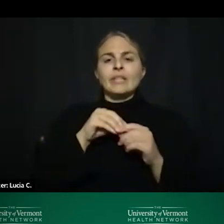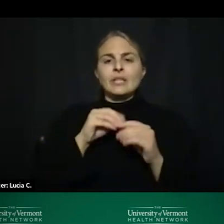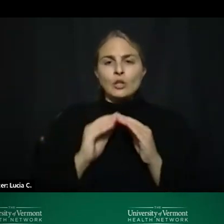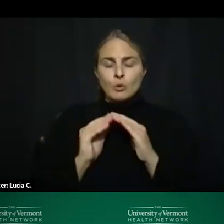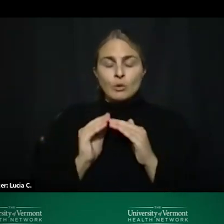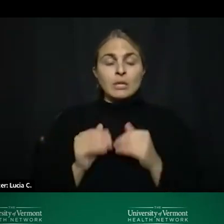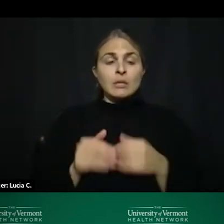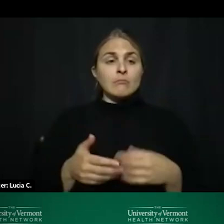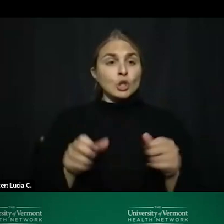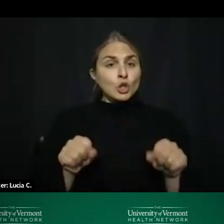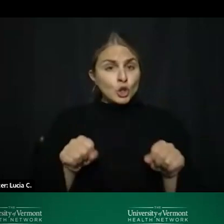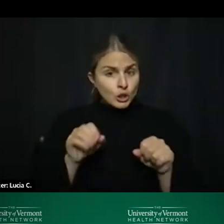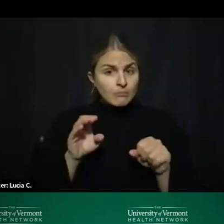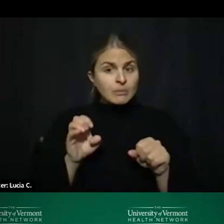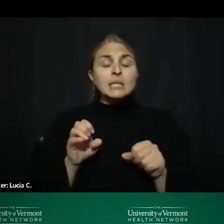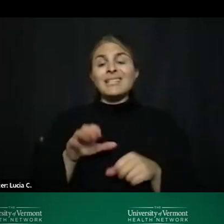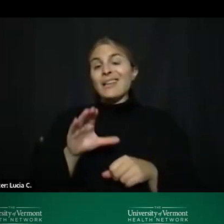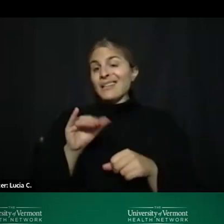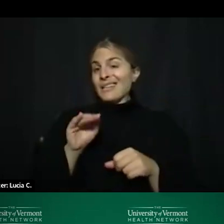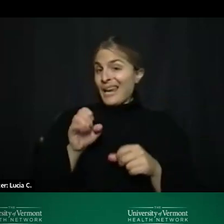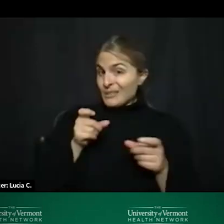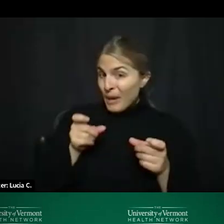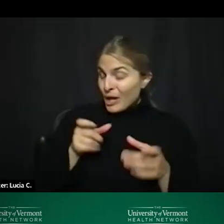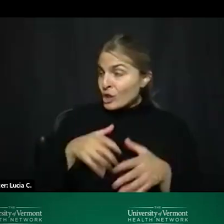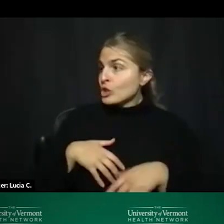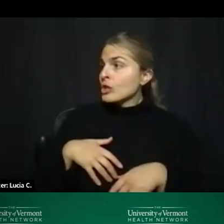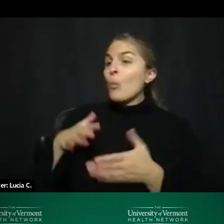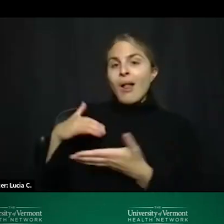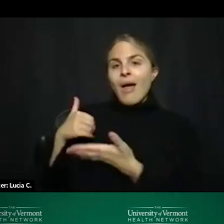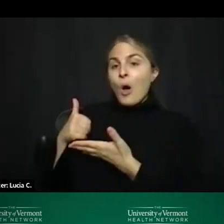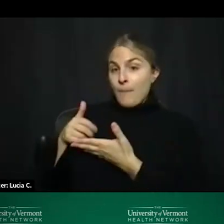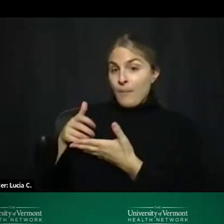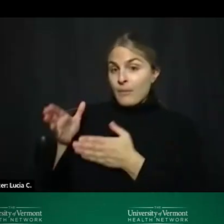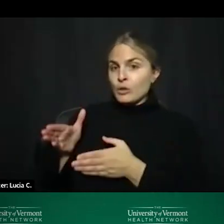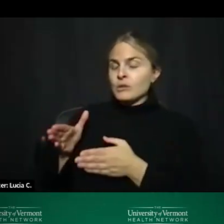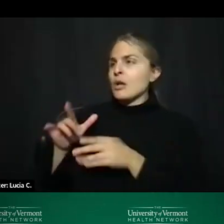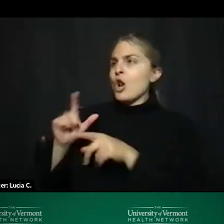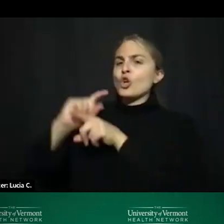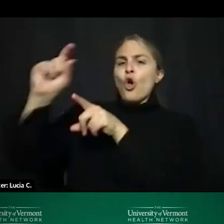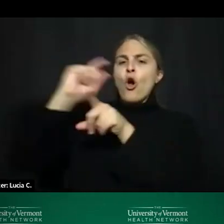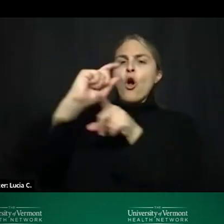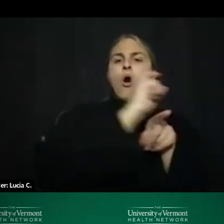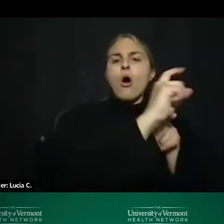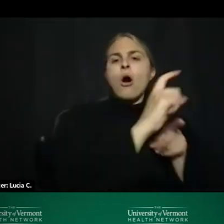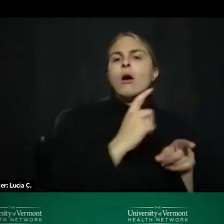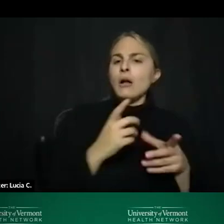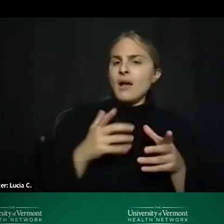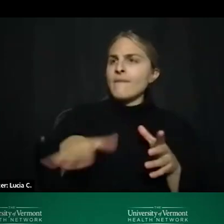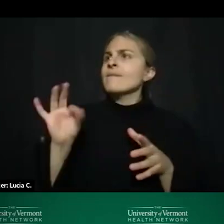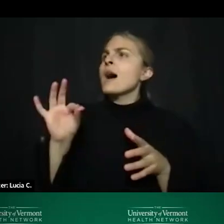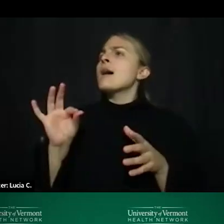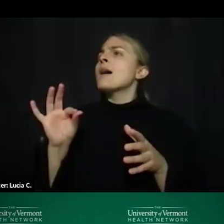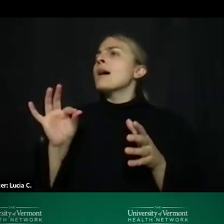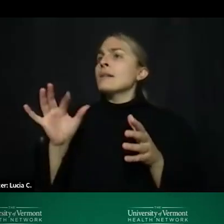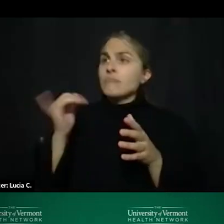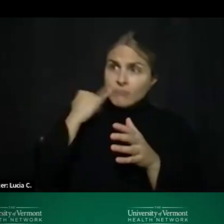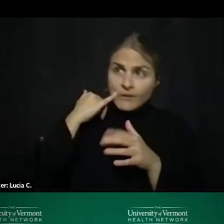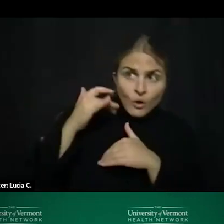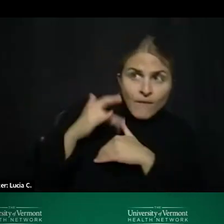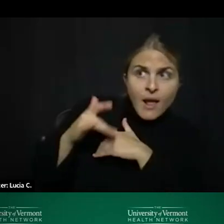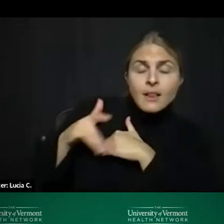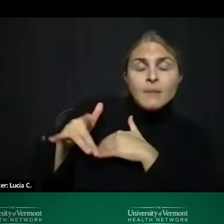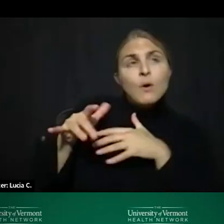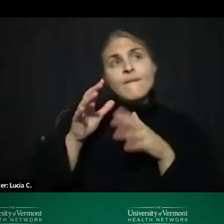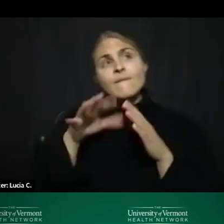it could mean that the case manager helps to make phone calls about finding access or availability and there are some